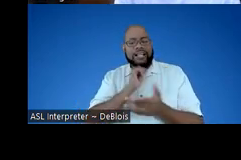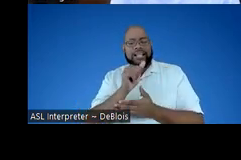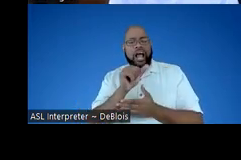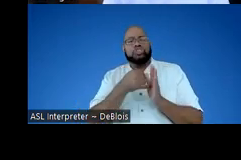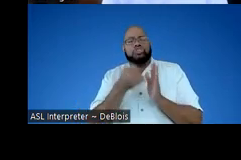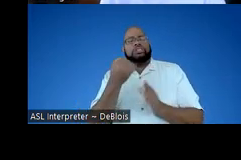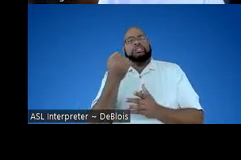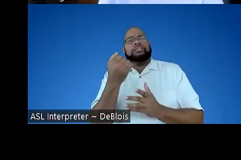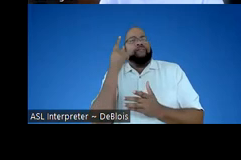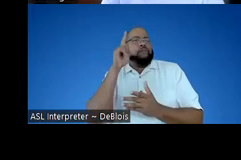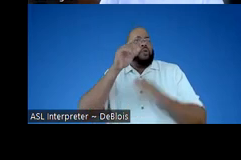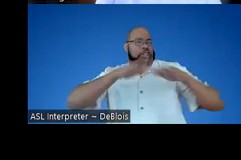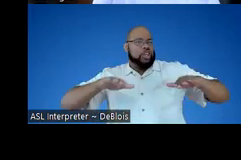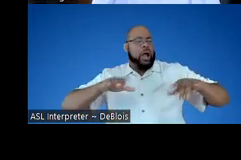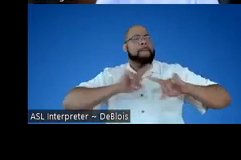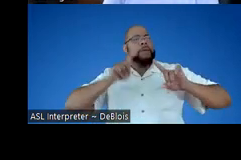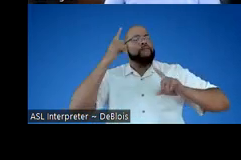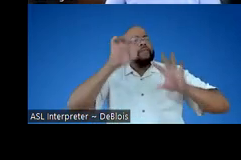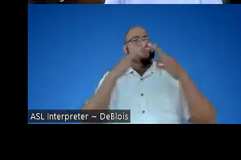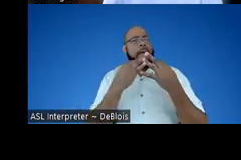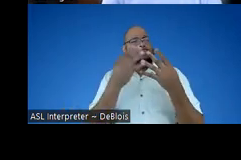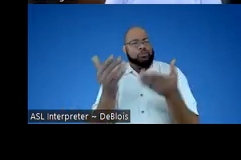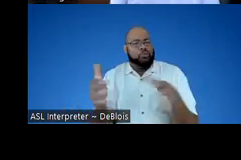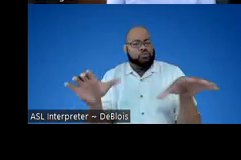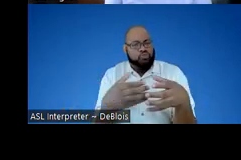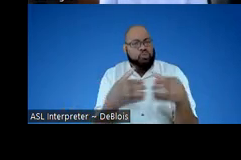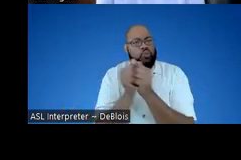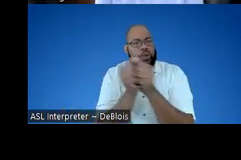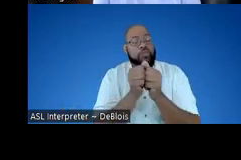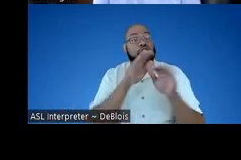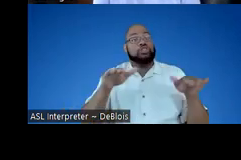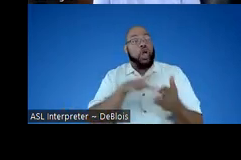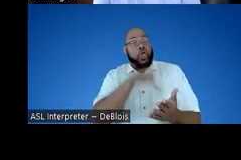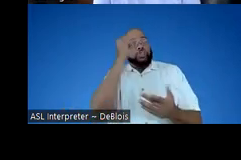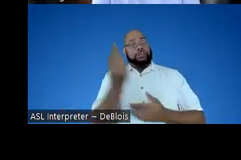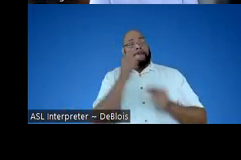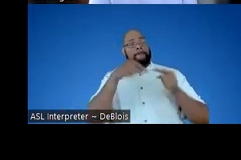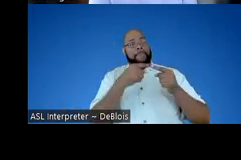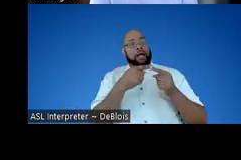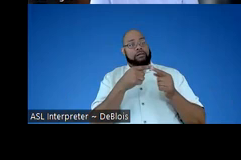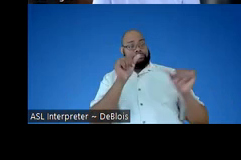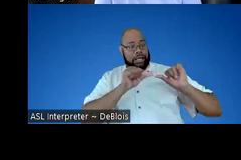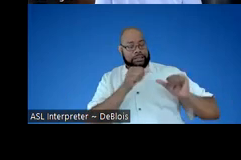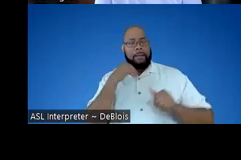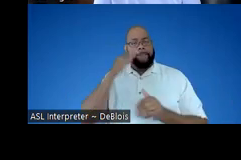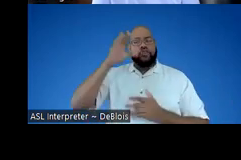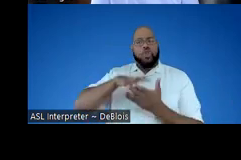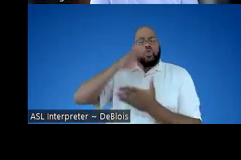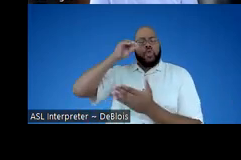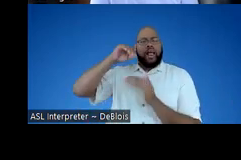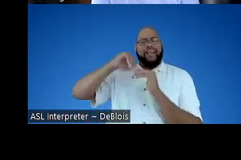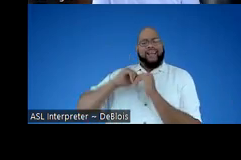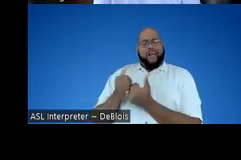to be just so much for the child as for the family together so that the child is learning something about science and the parents are really learning